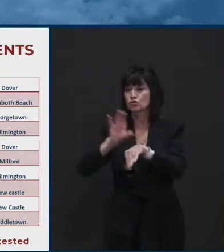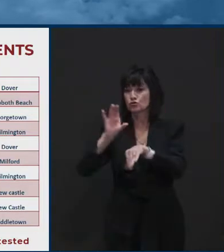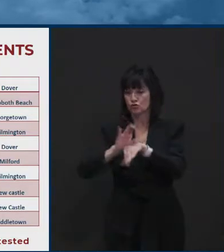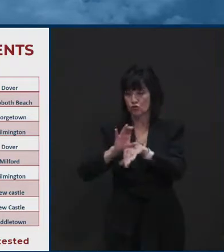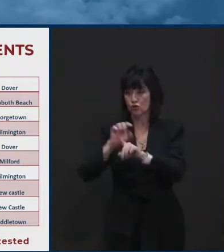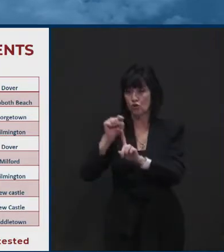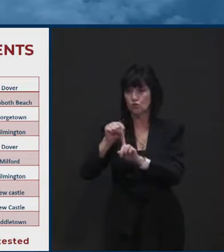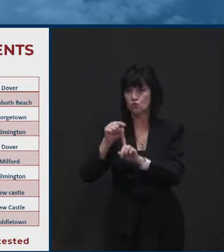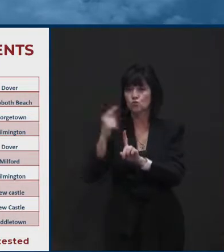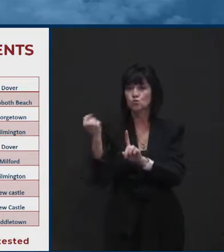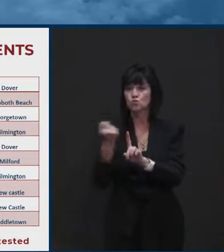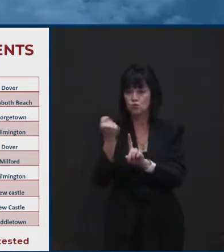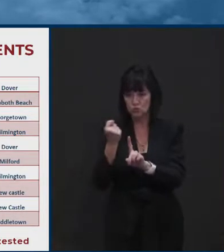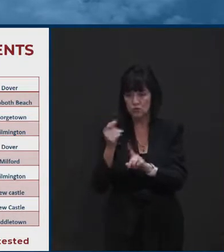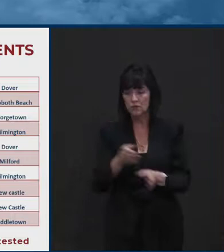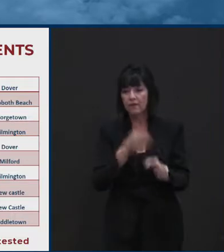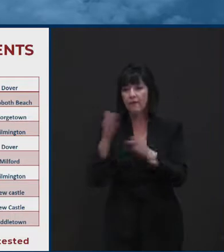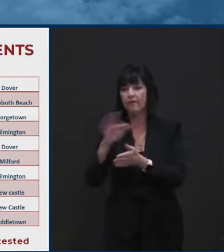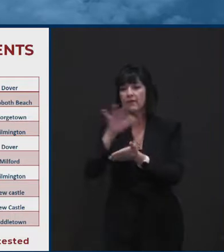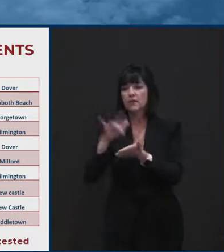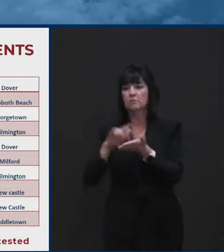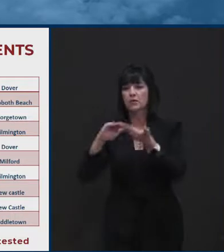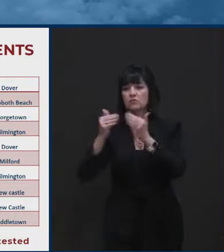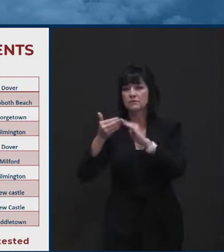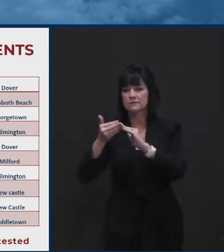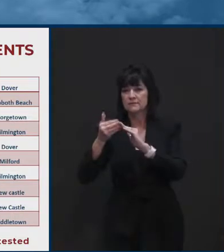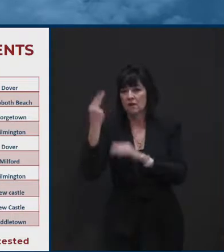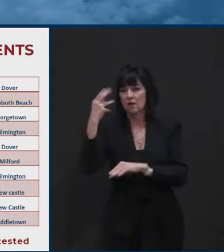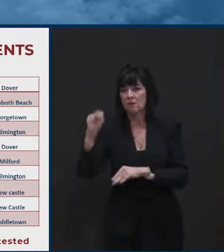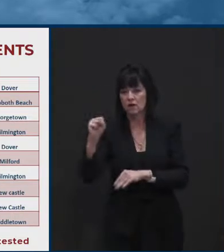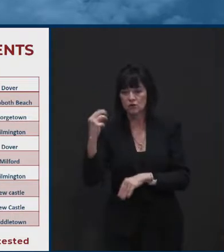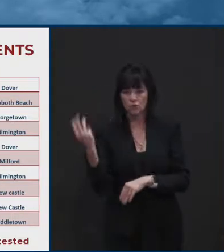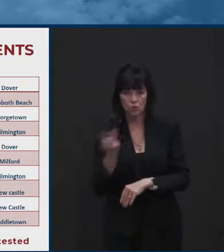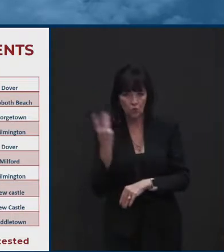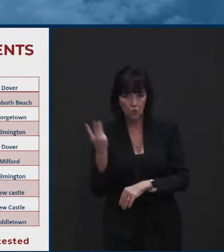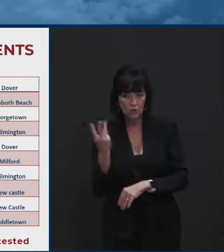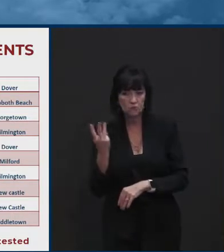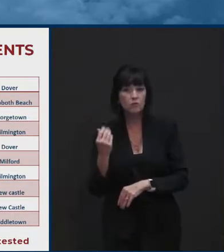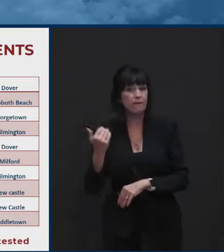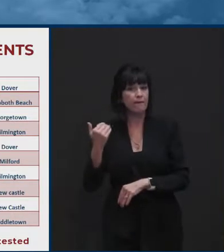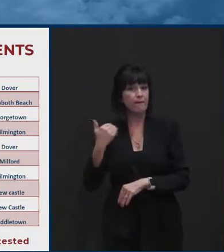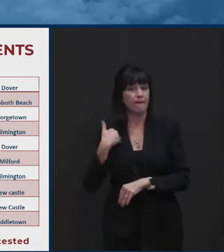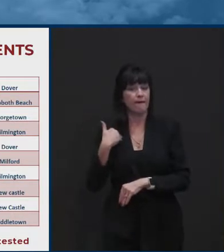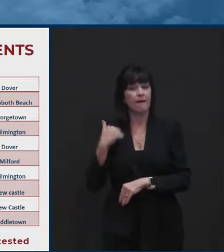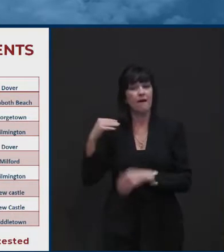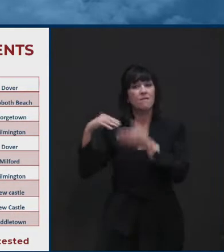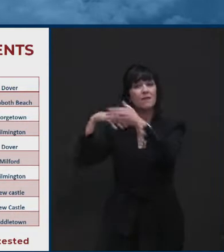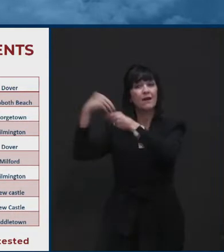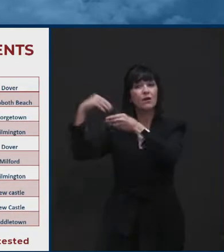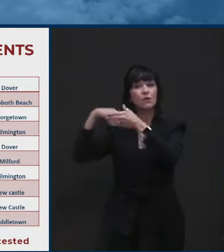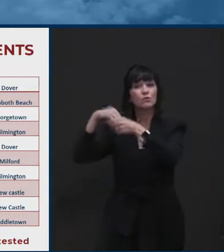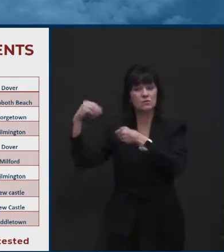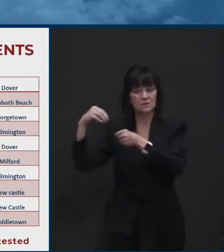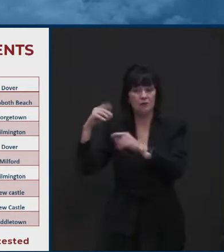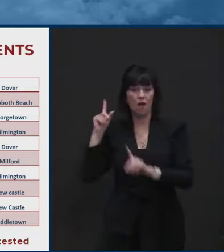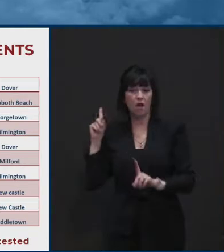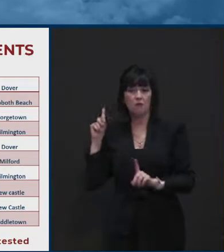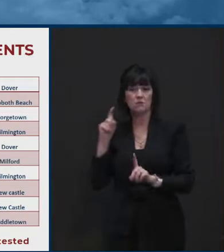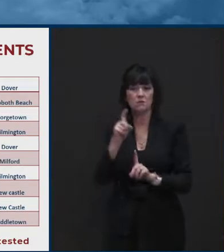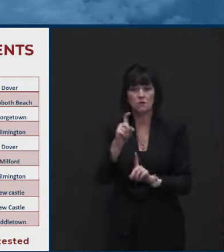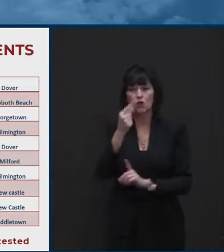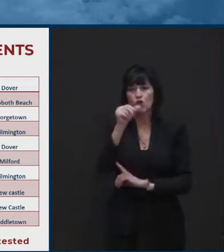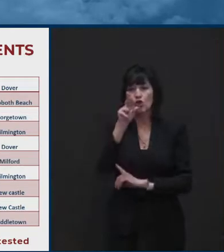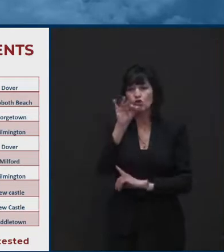Tuesday, Middletown High School Wednesday. There's a few other walk-ups they have there at, um, I believe, uh, Garfield Park